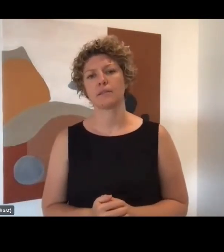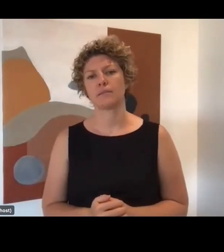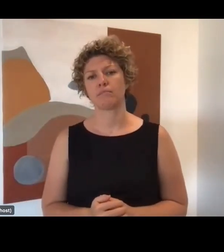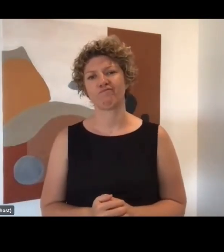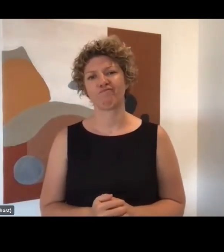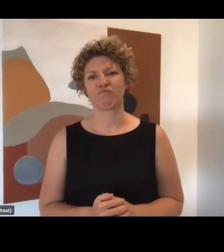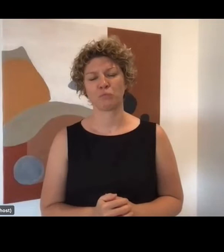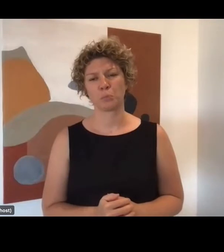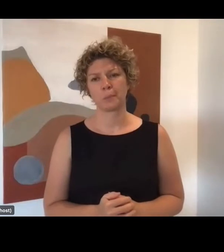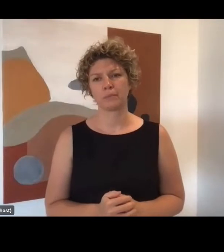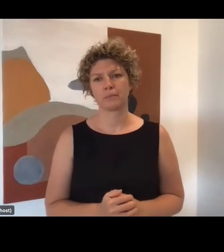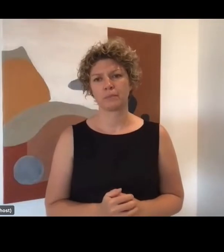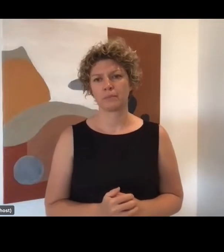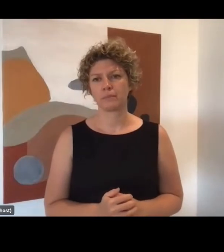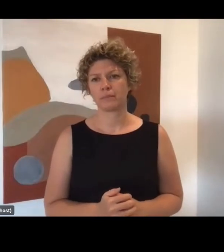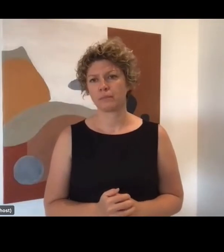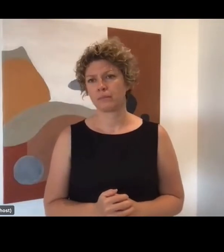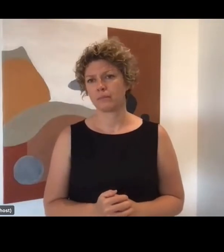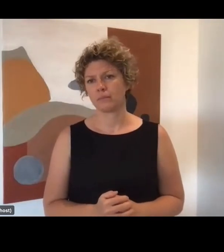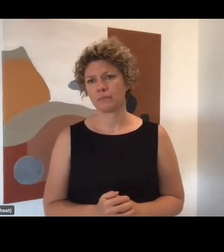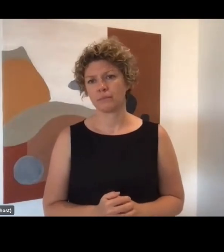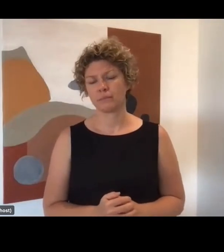And just let me read this one.